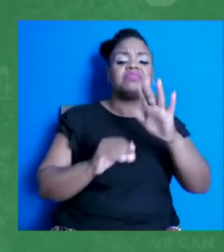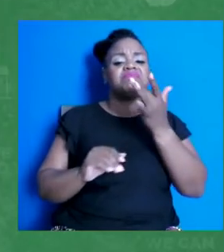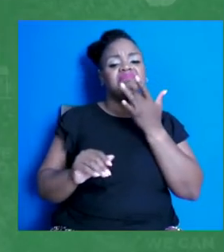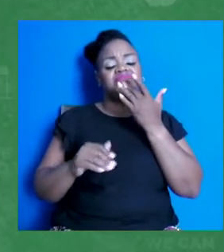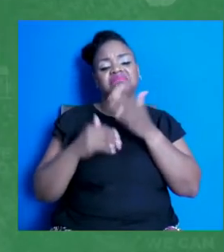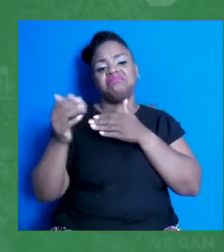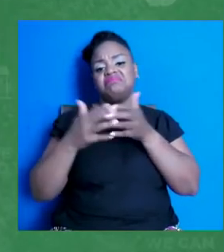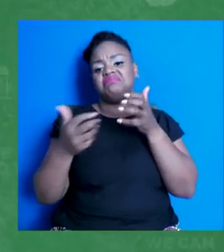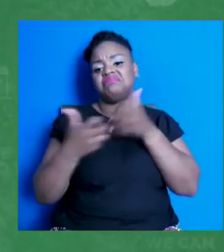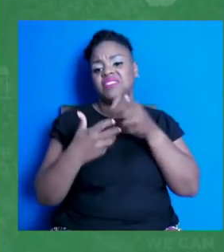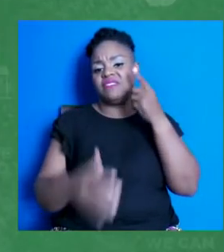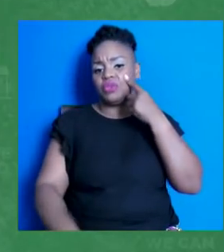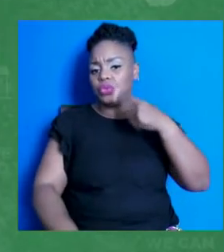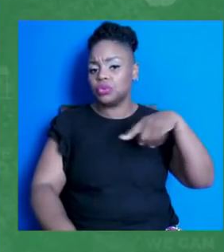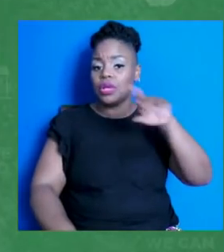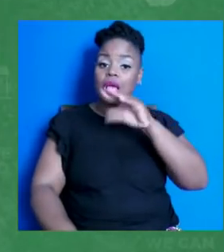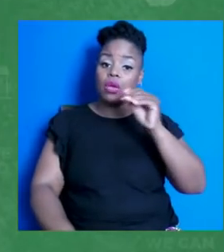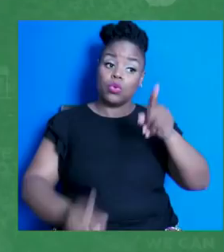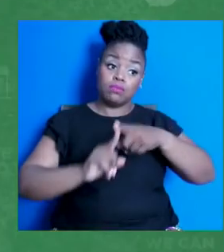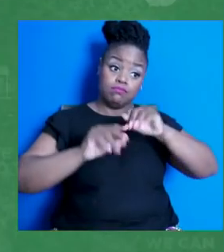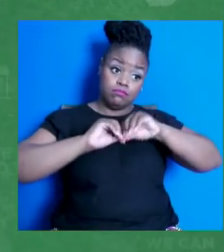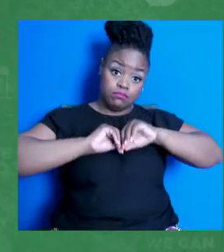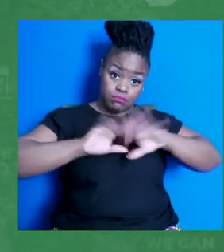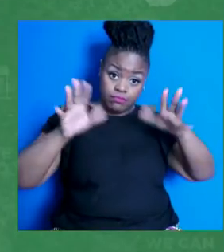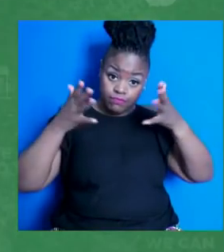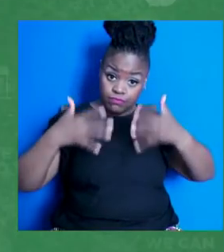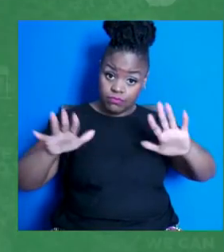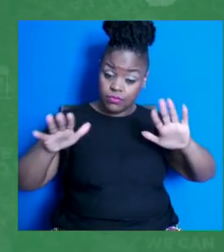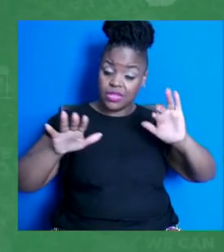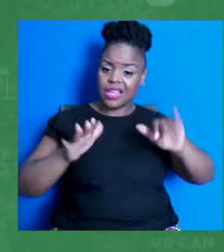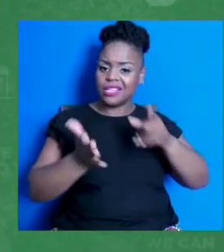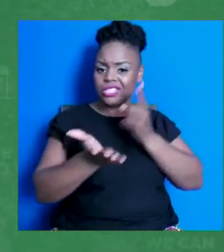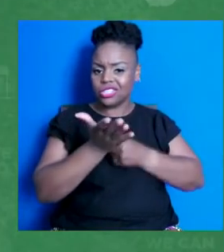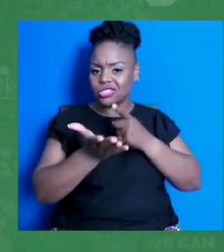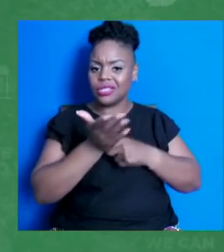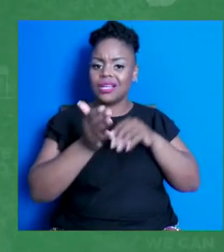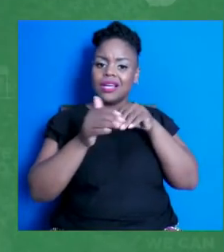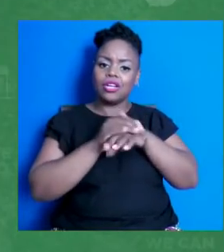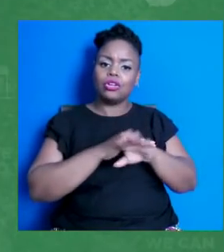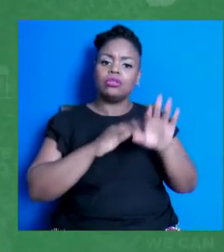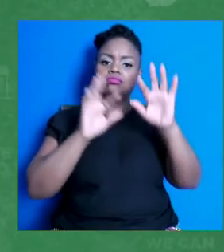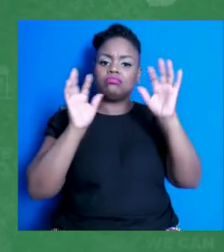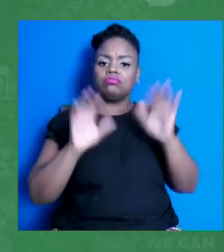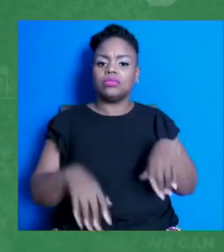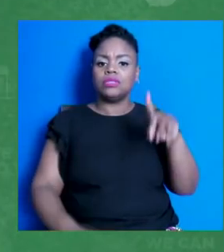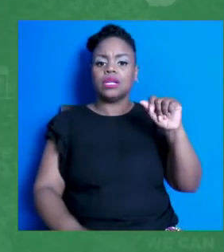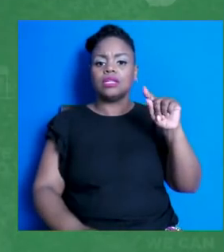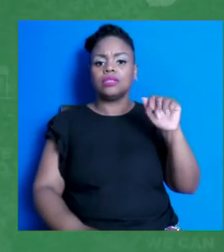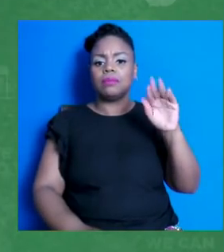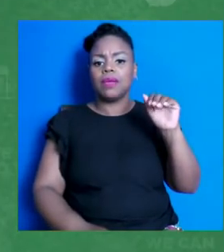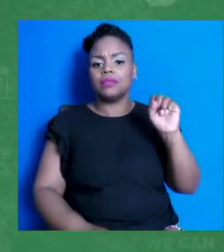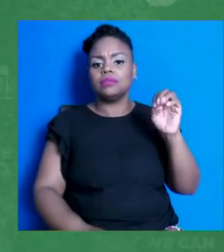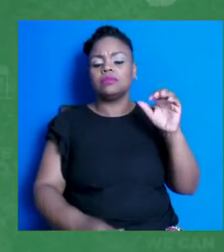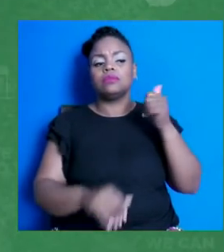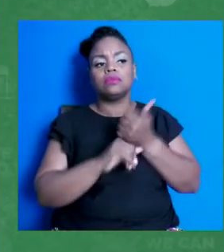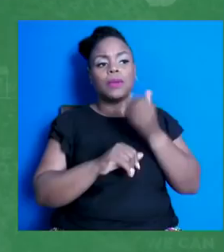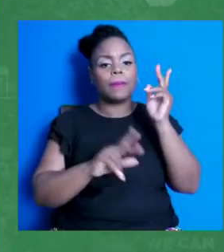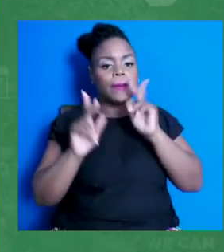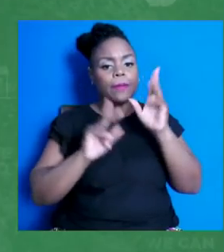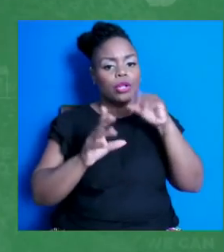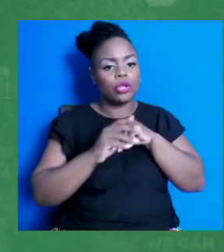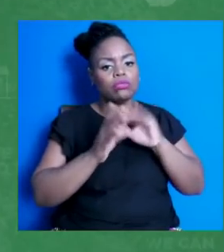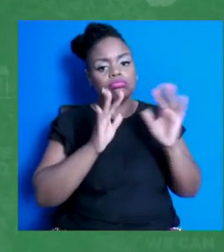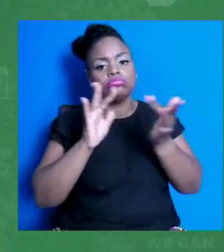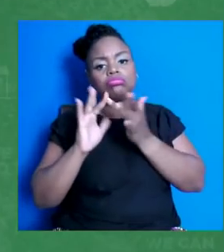sent the message and had these conversations, you can enter the data and add these people to your network so you can log how these conversations have gone and